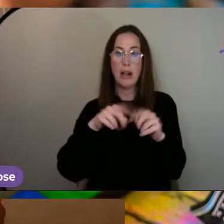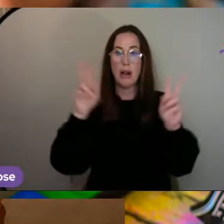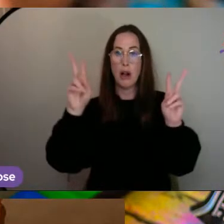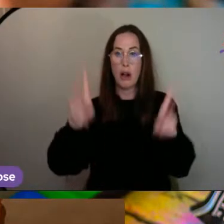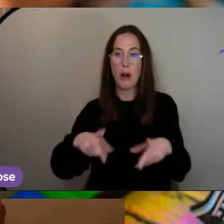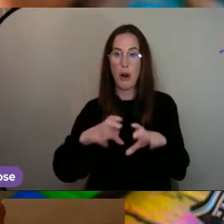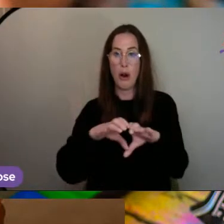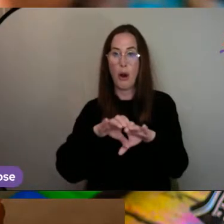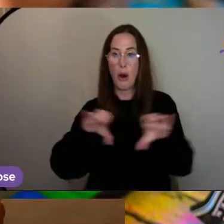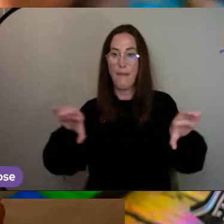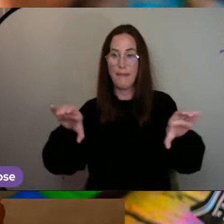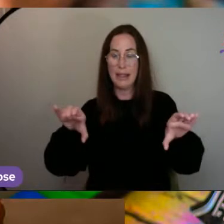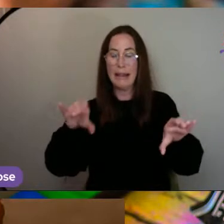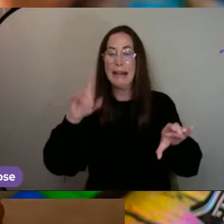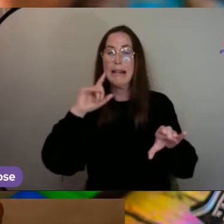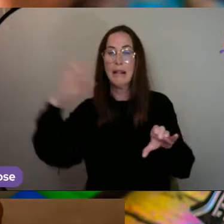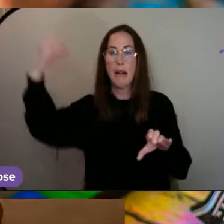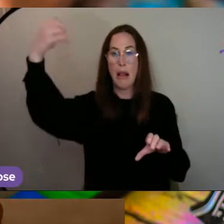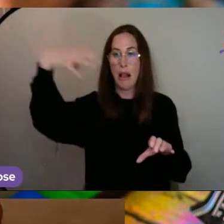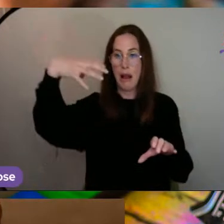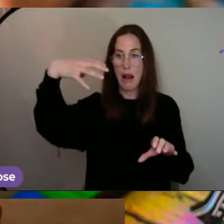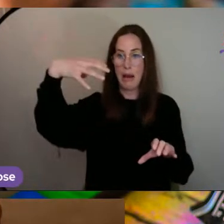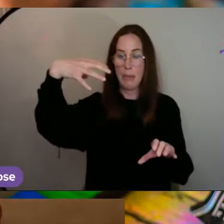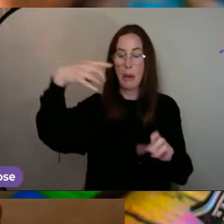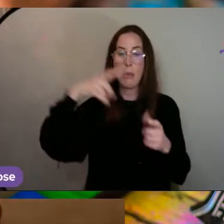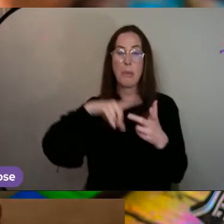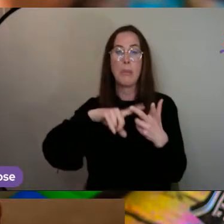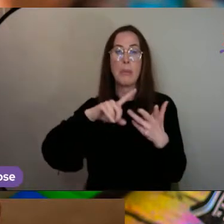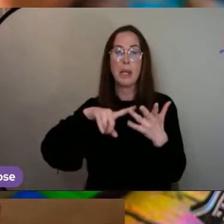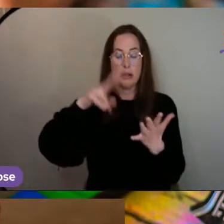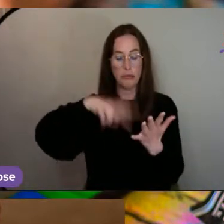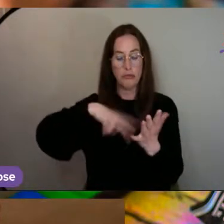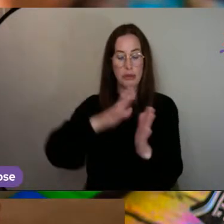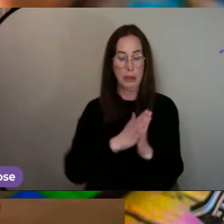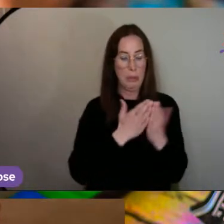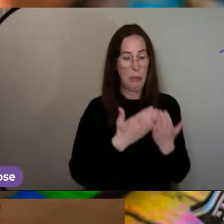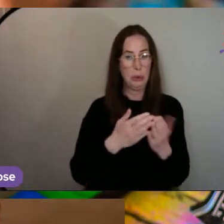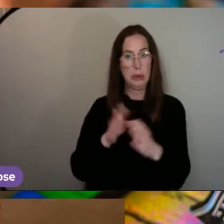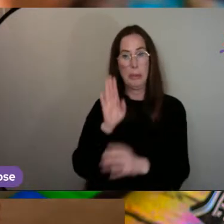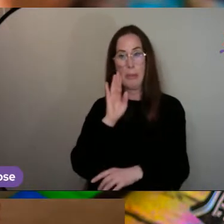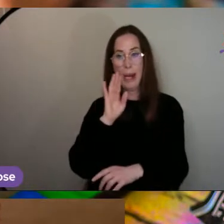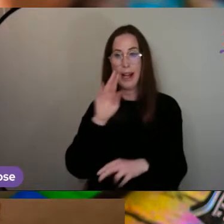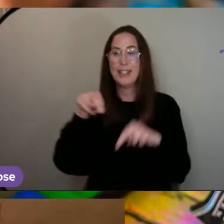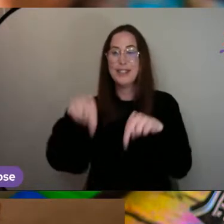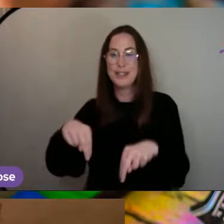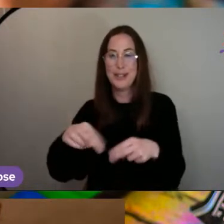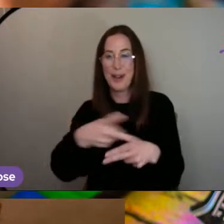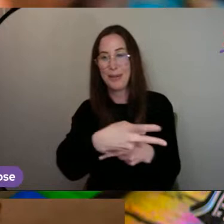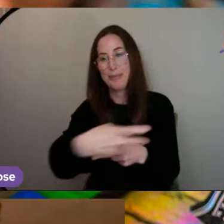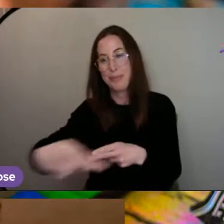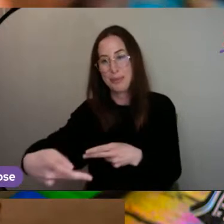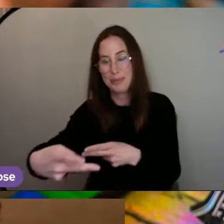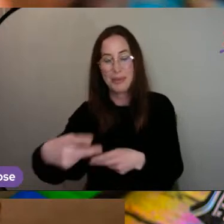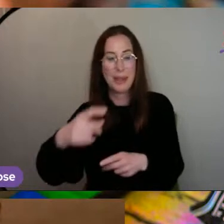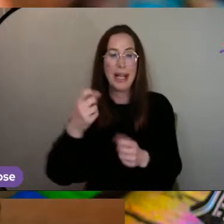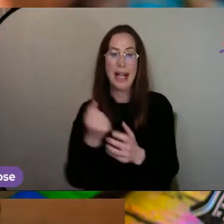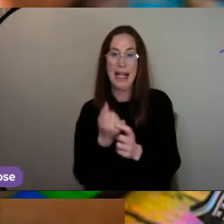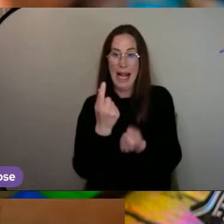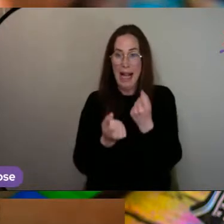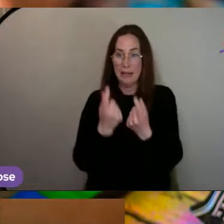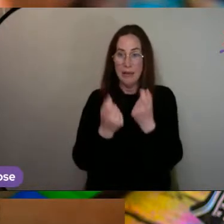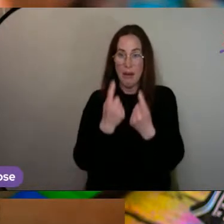and reading books in bed, and the dog at the bottom of the bed, and candles, paintbrushes,